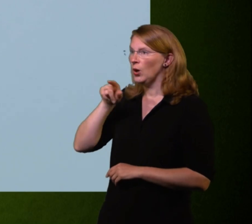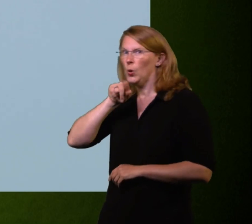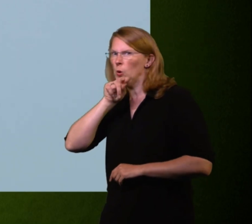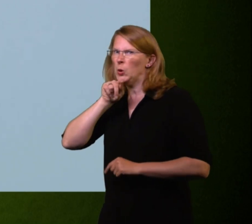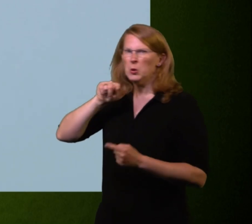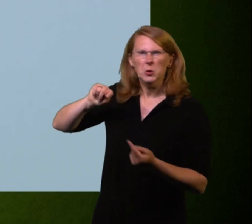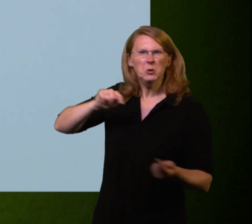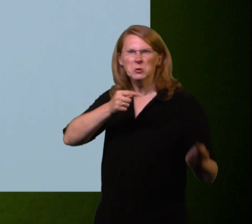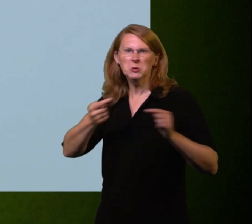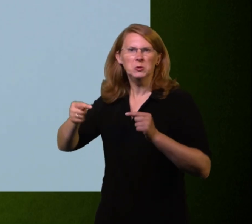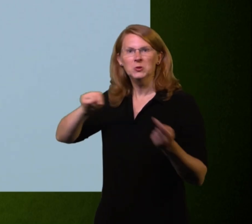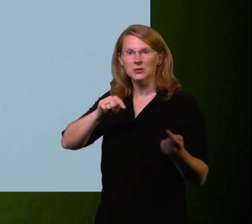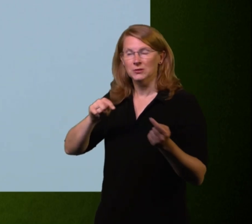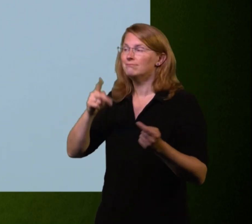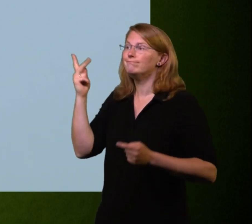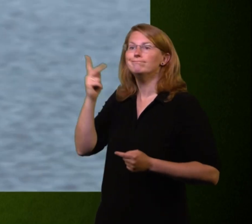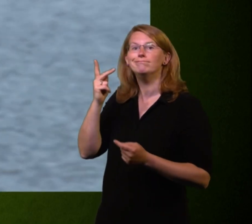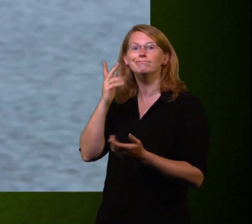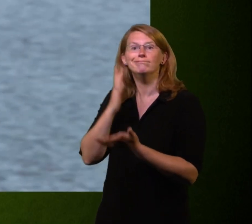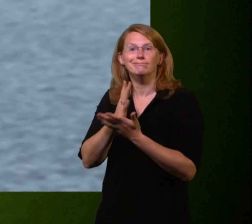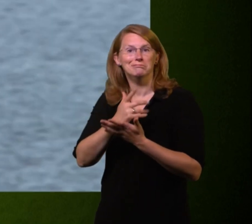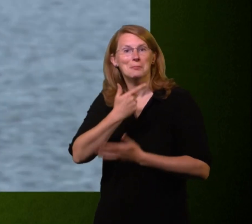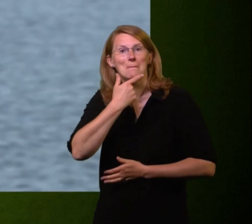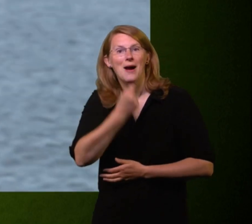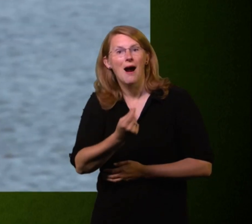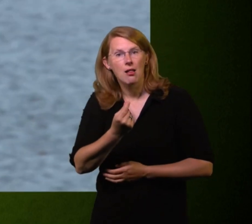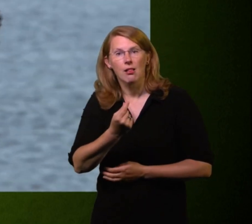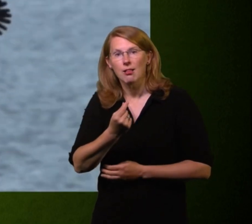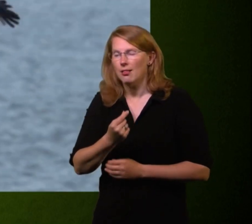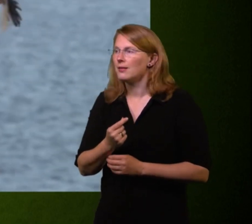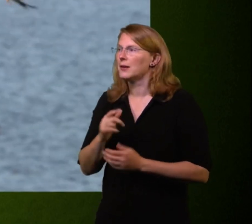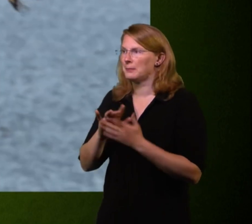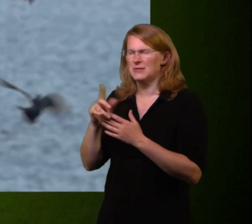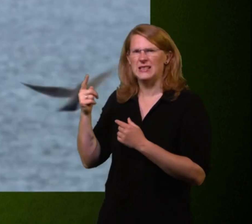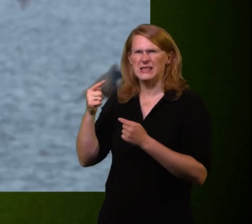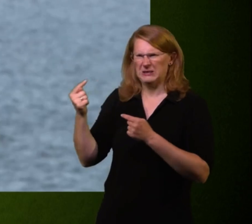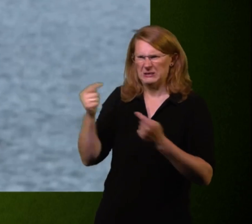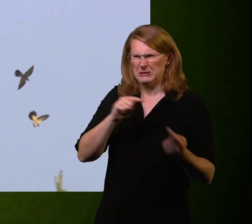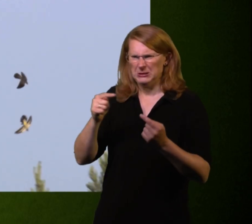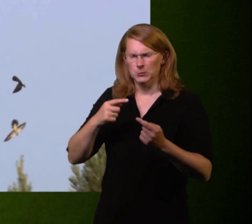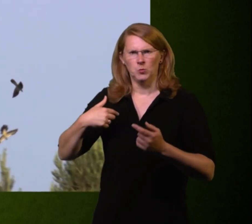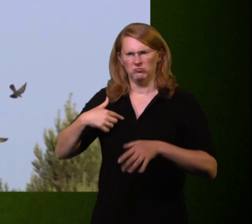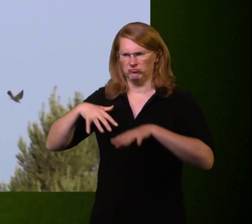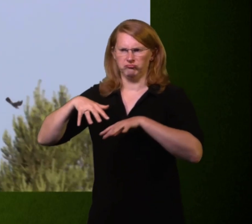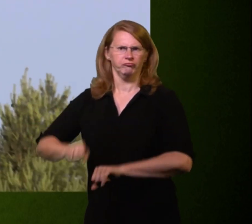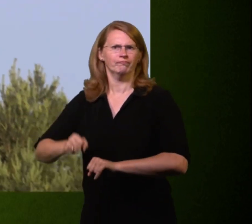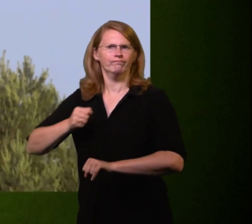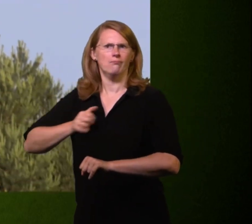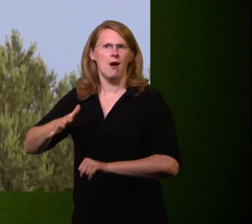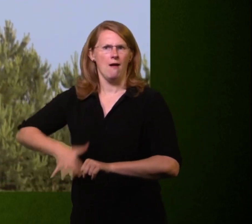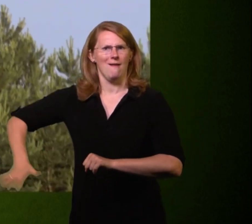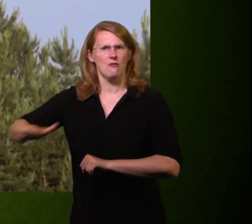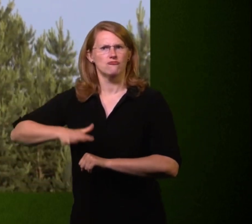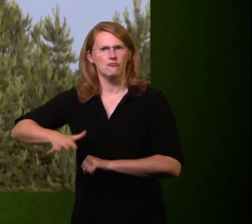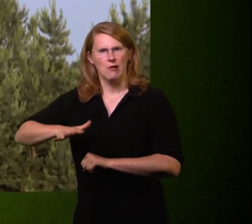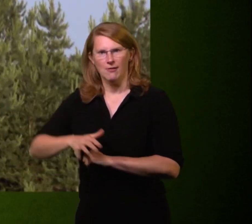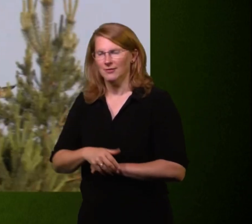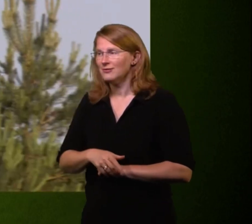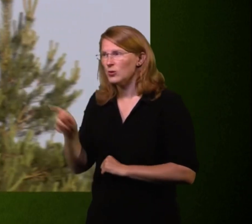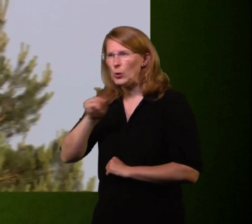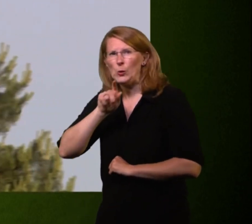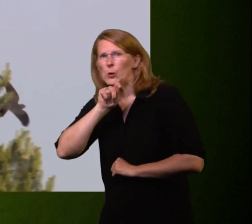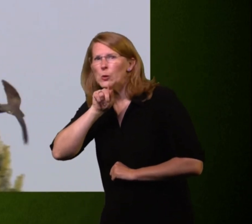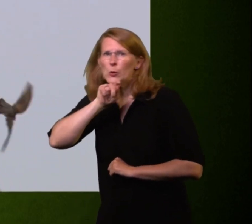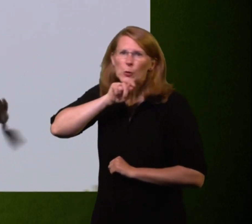two went into a fight proves that they're males it's a territorial fight both of them were cuckooing away